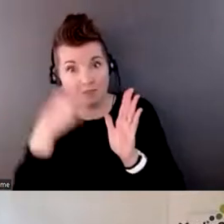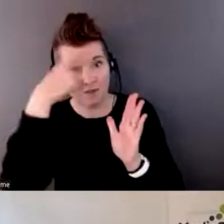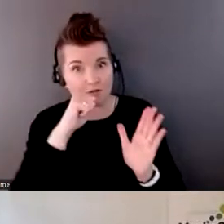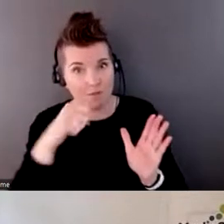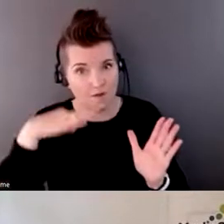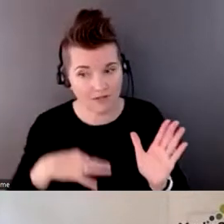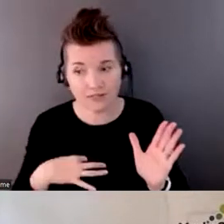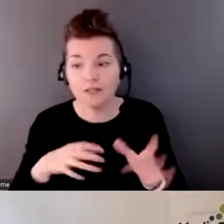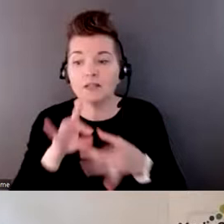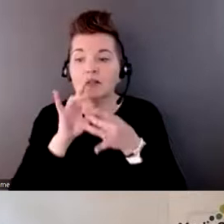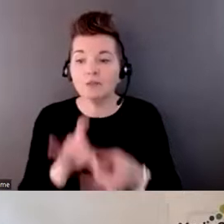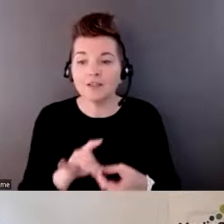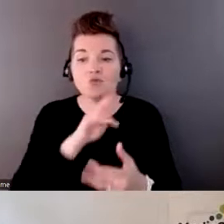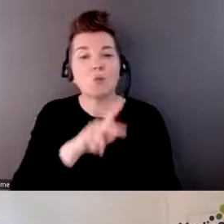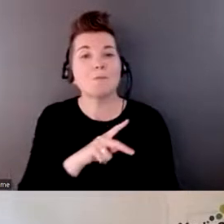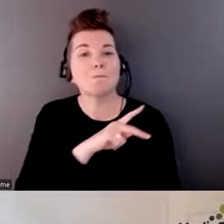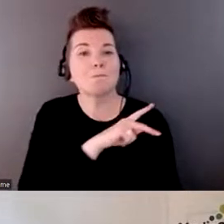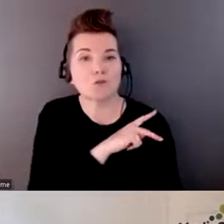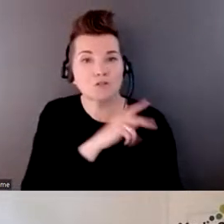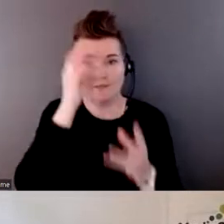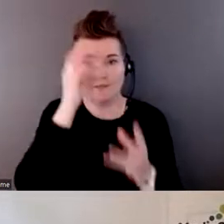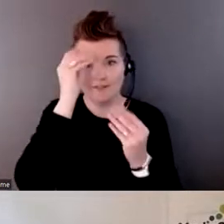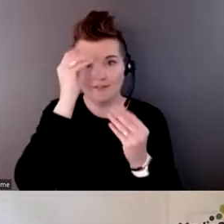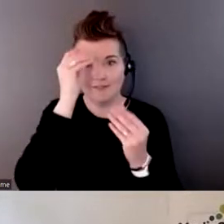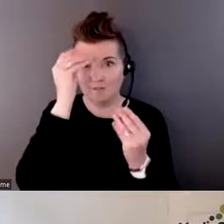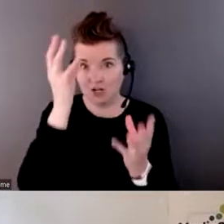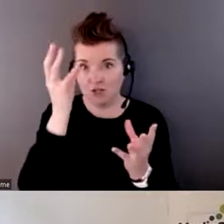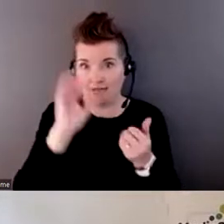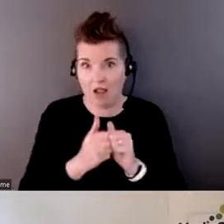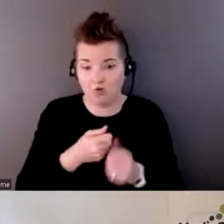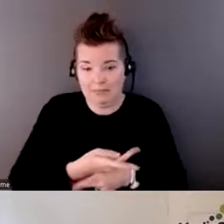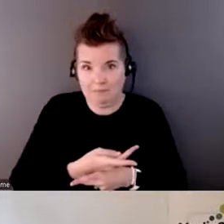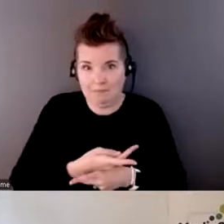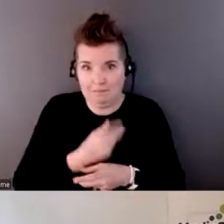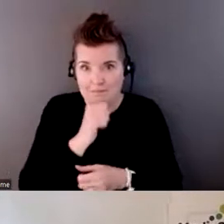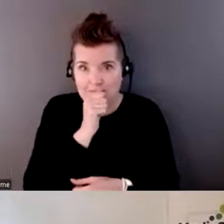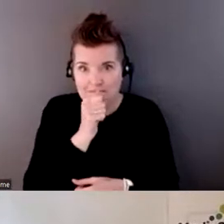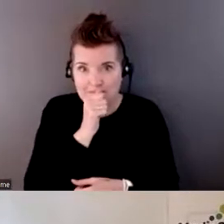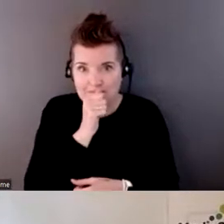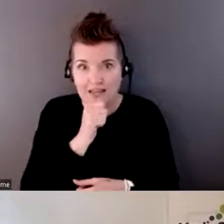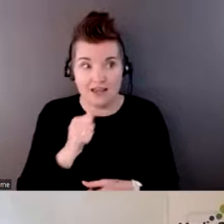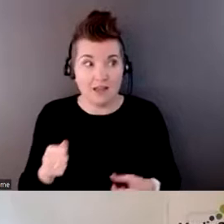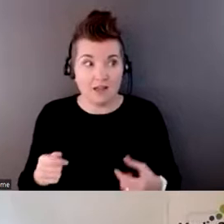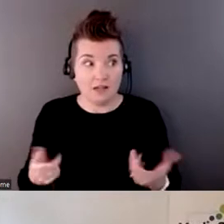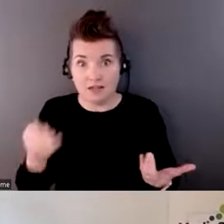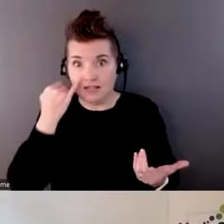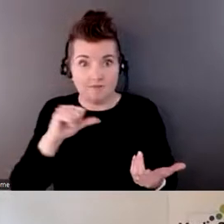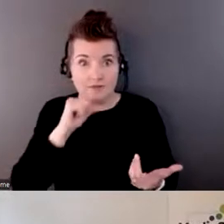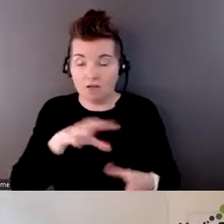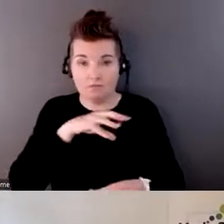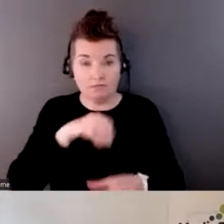personal information. So even though for a lot of us nonprofits, we're not necessarily